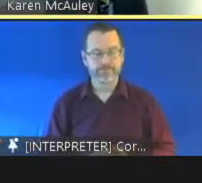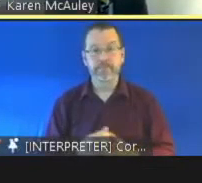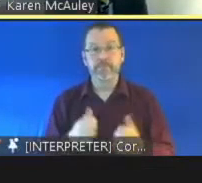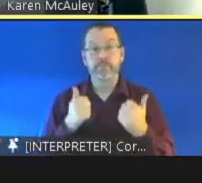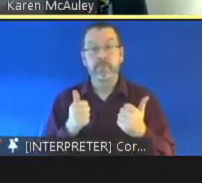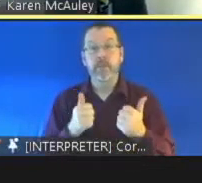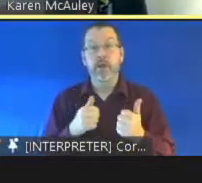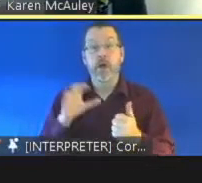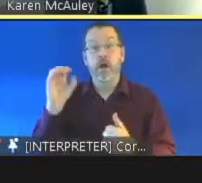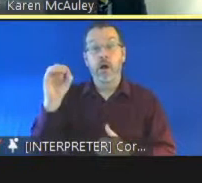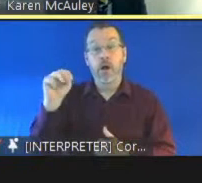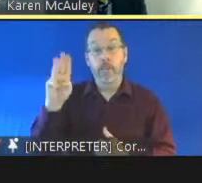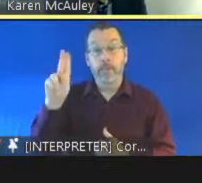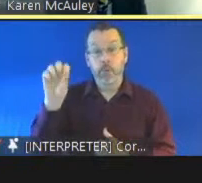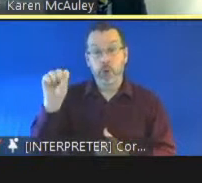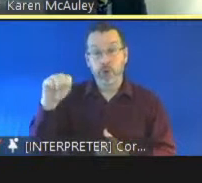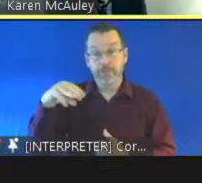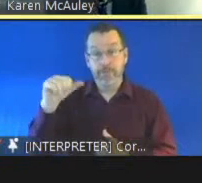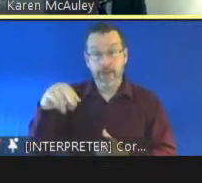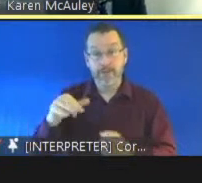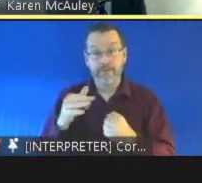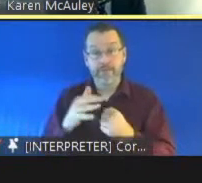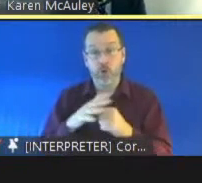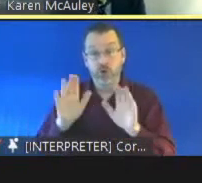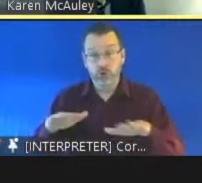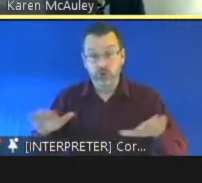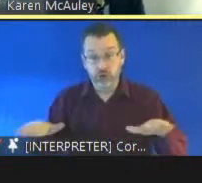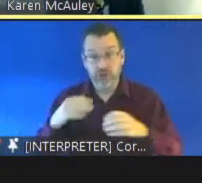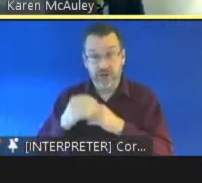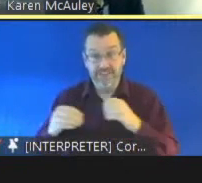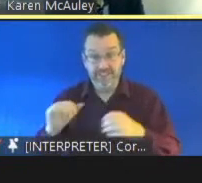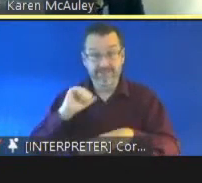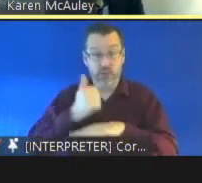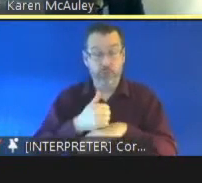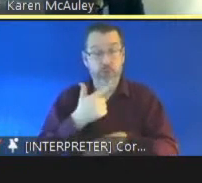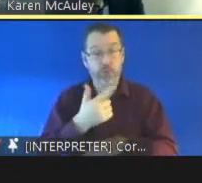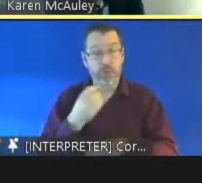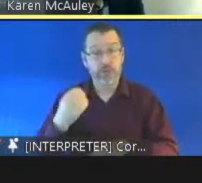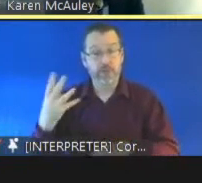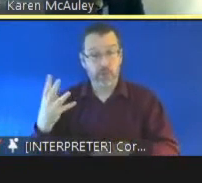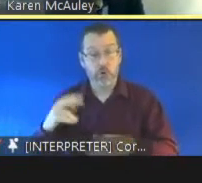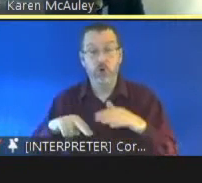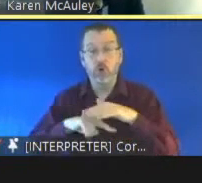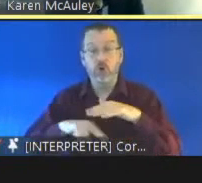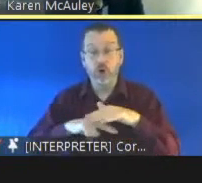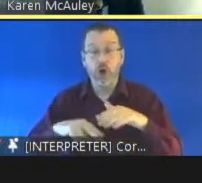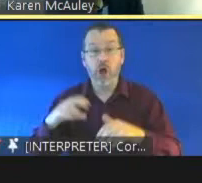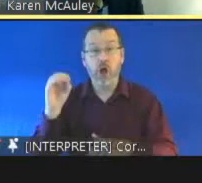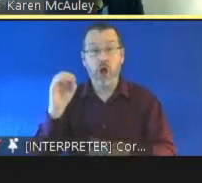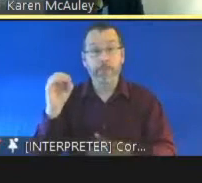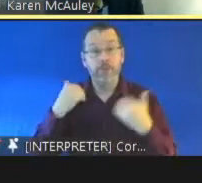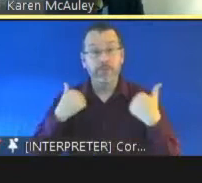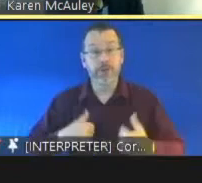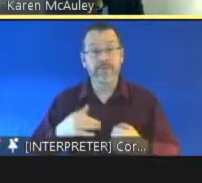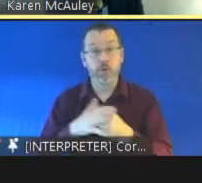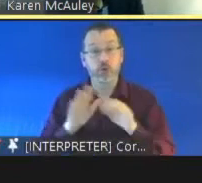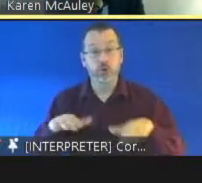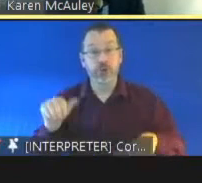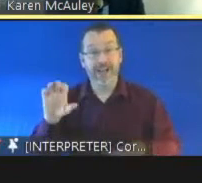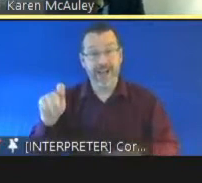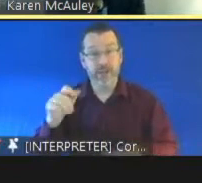independent statutory body which was established in 2004 under a piece of law called the Ombudsman for Children Act 2002.